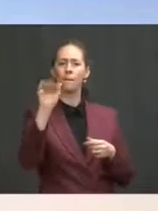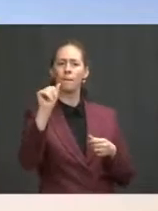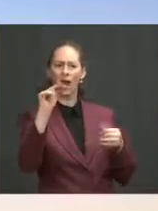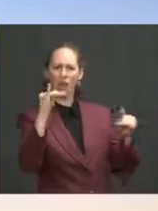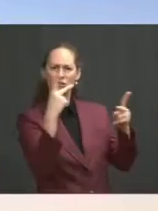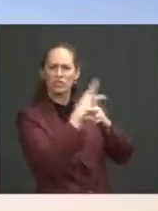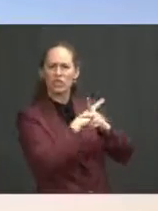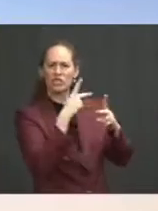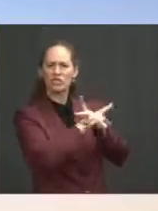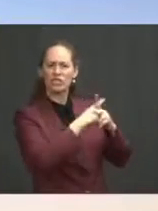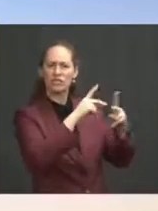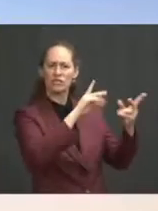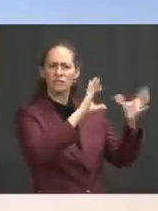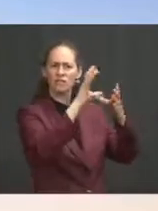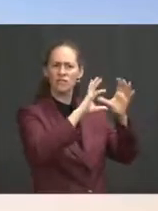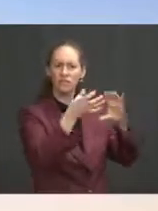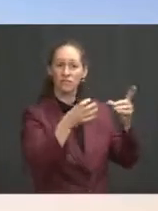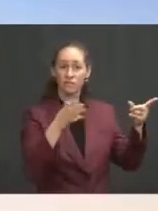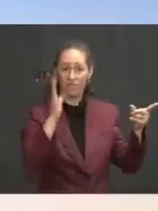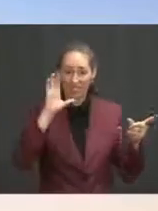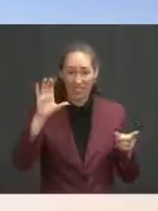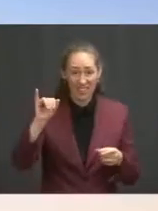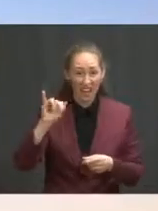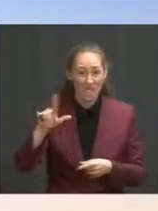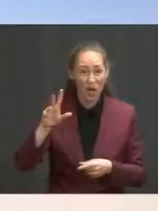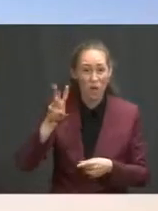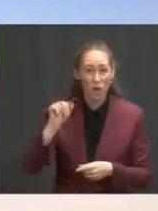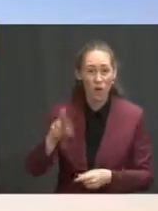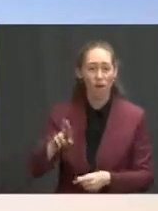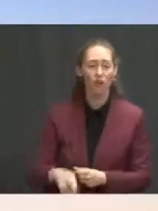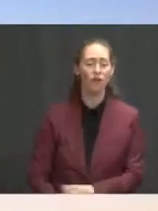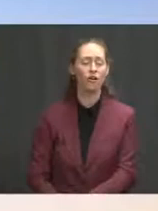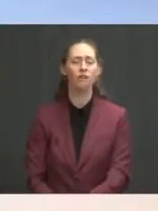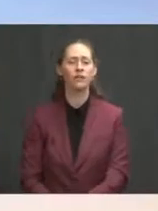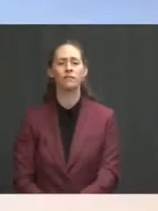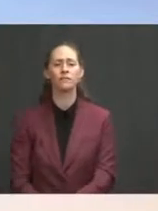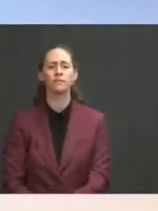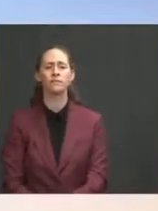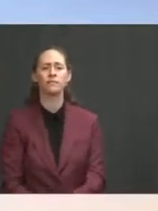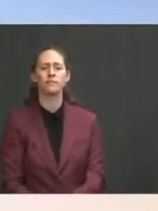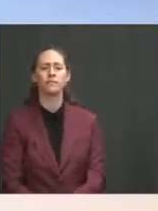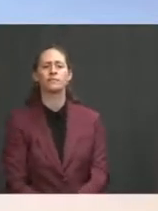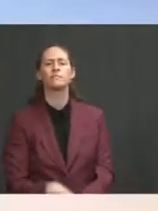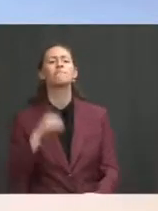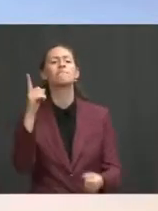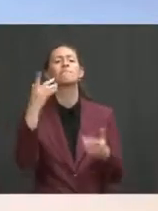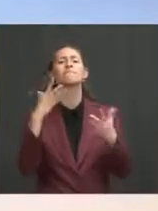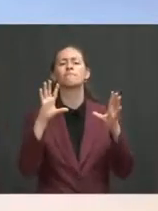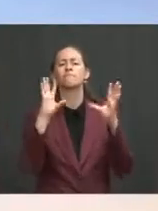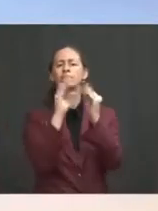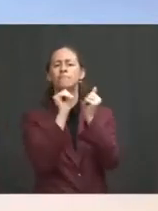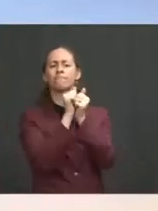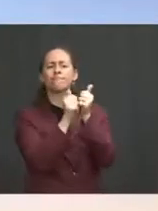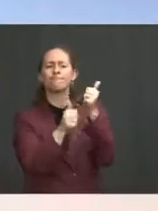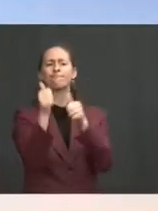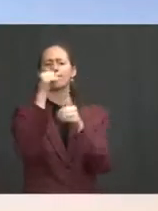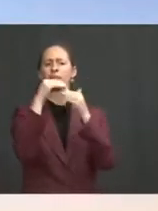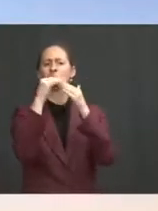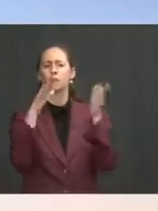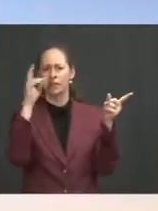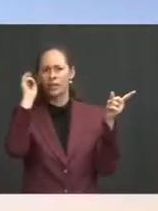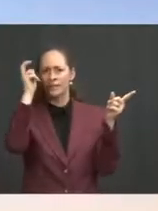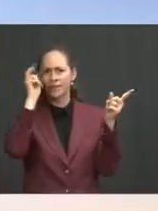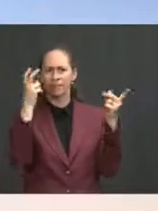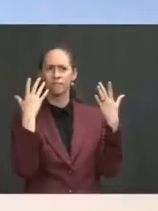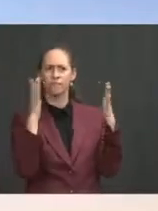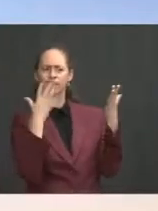Well, I would say, Peter, that when the president met with the leaders of Afghanistan just last Friday, he reiterated our commitment